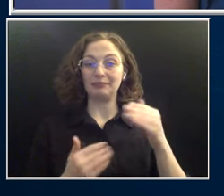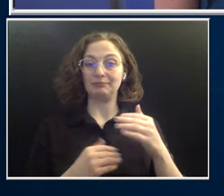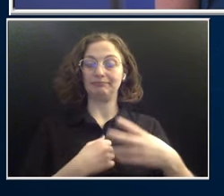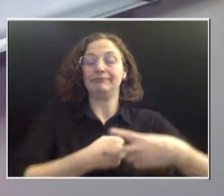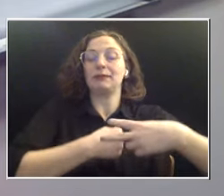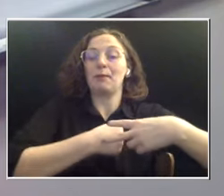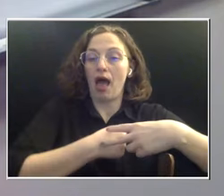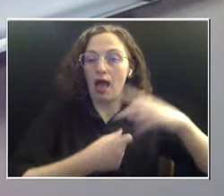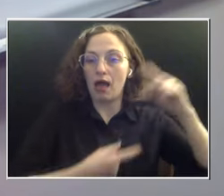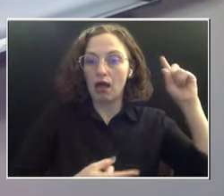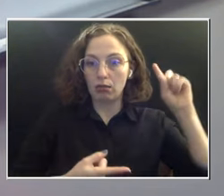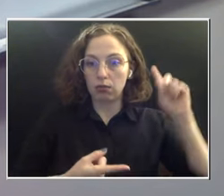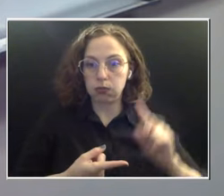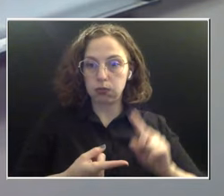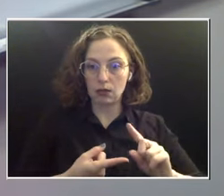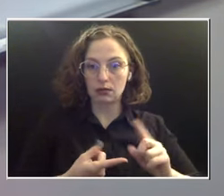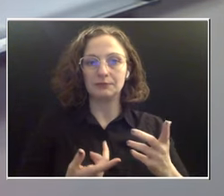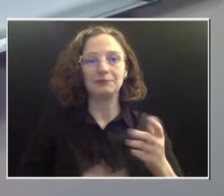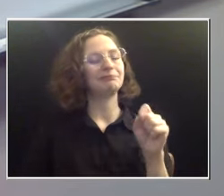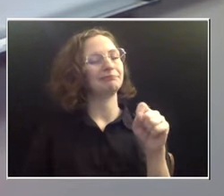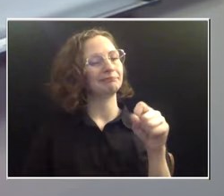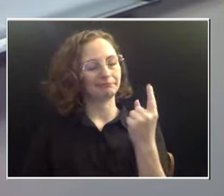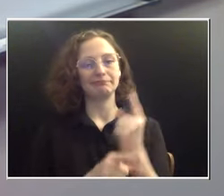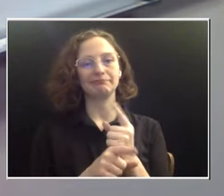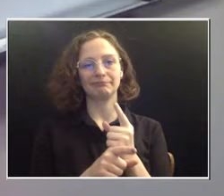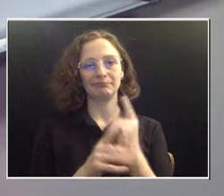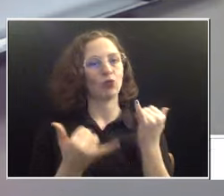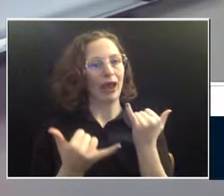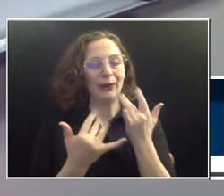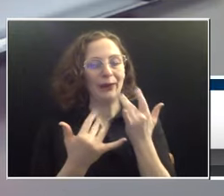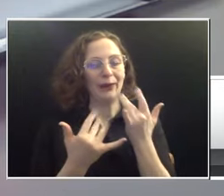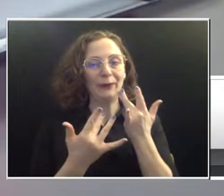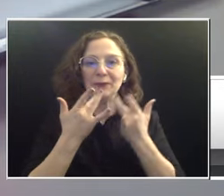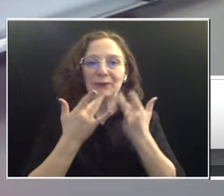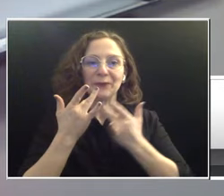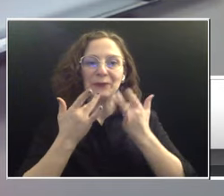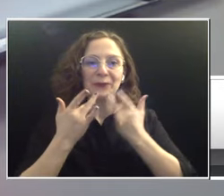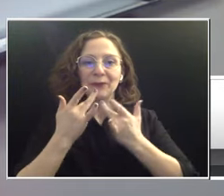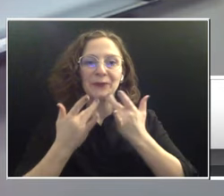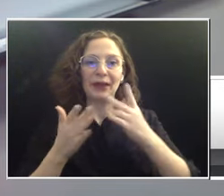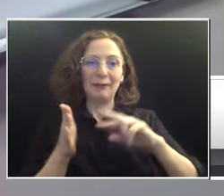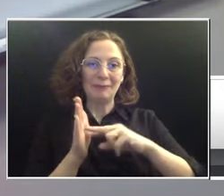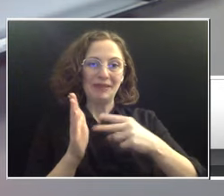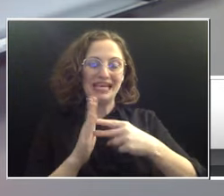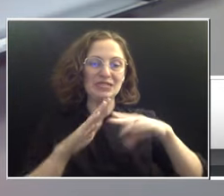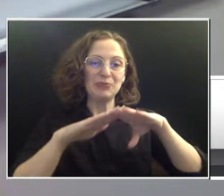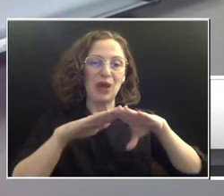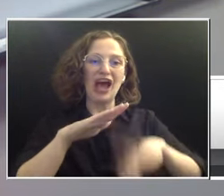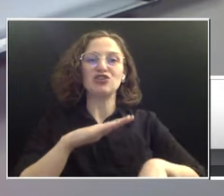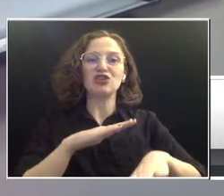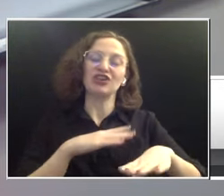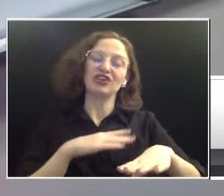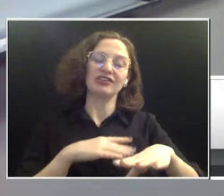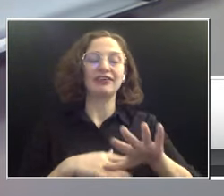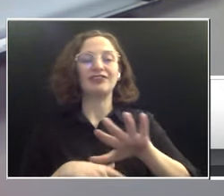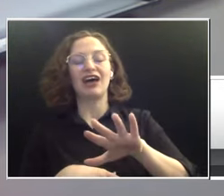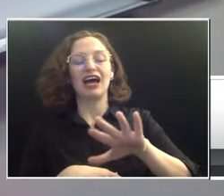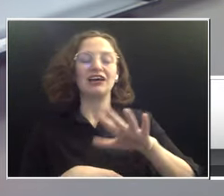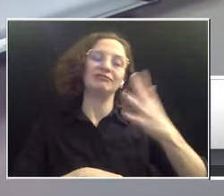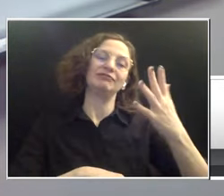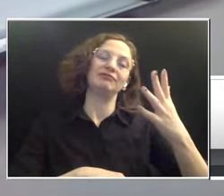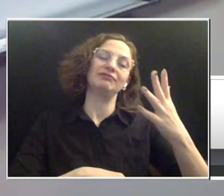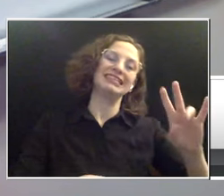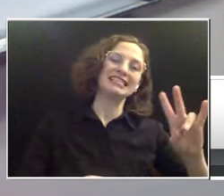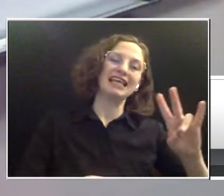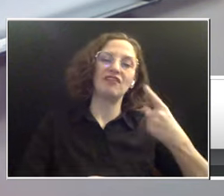Yeah, so unfortunately, we're still in a state of shortage. Technically, that means we're under the ideal five- to seven-day inventory. So we've